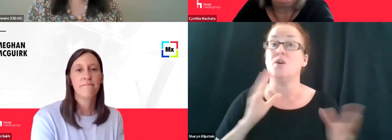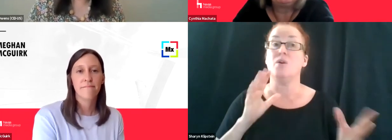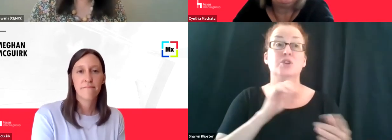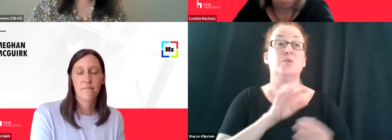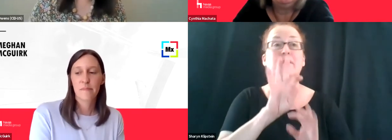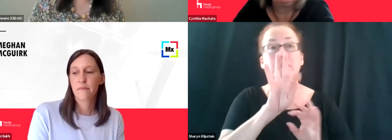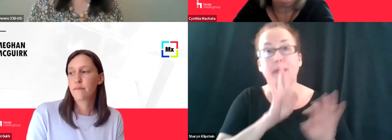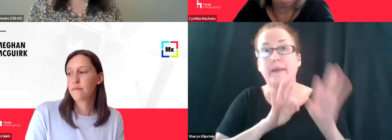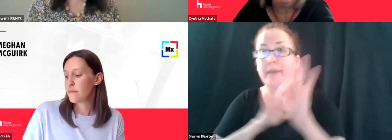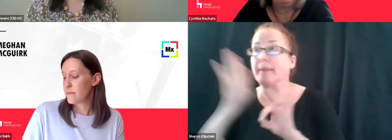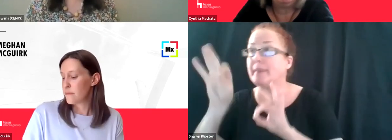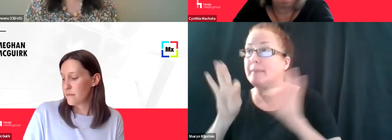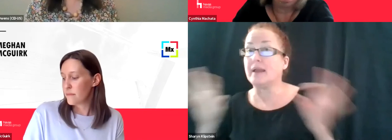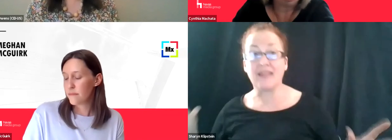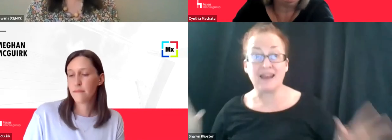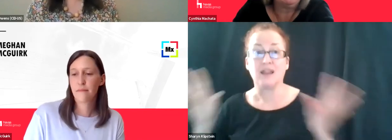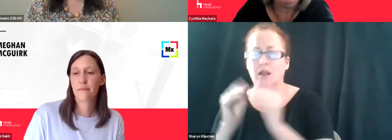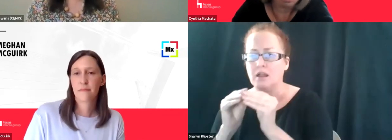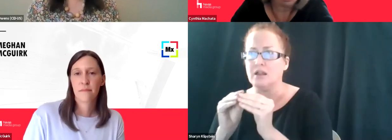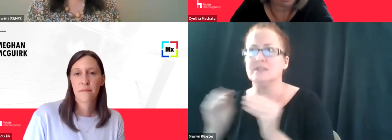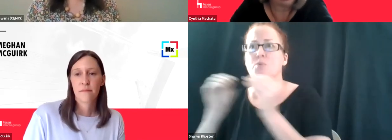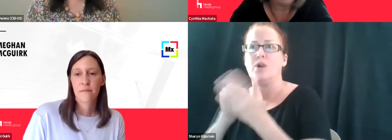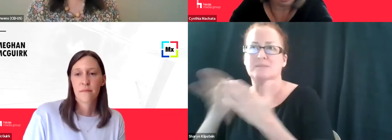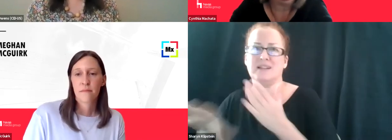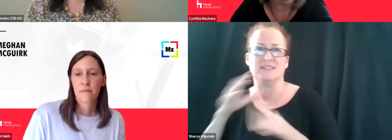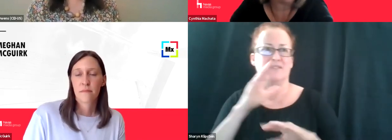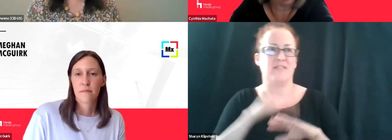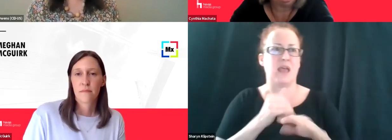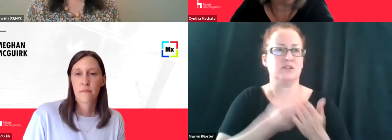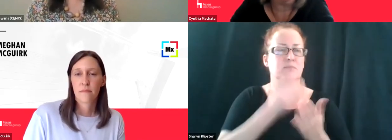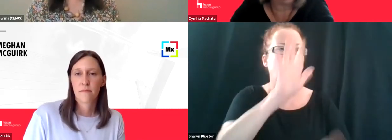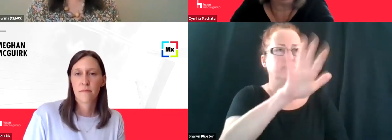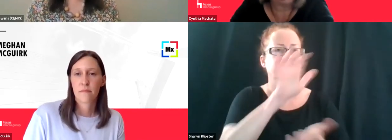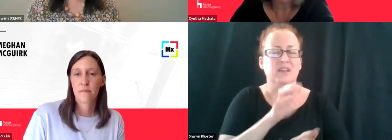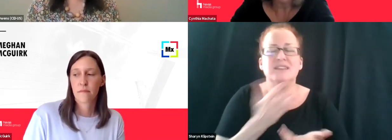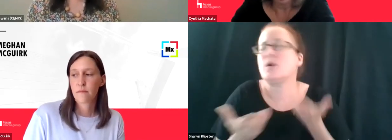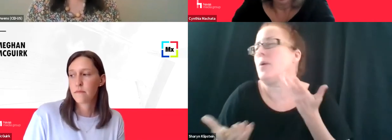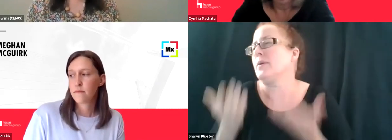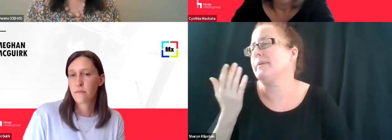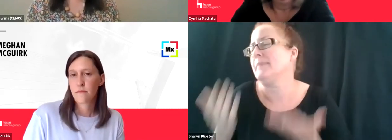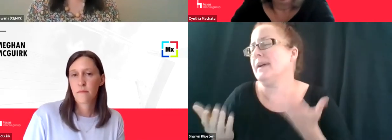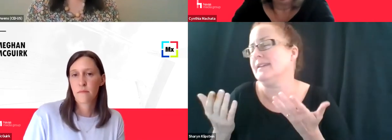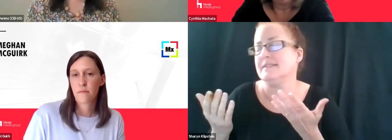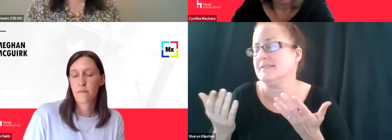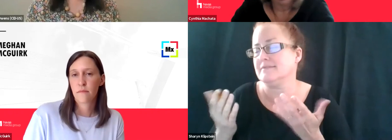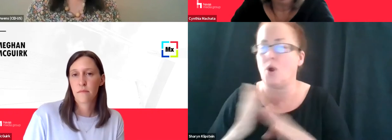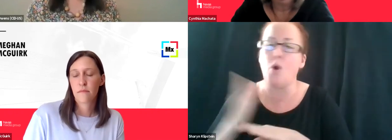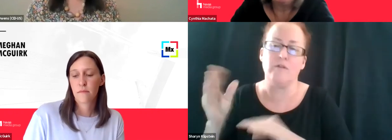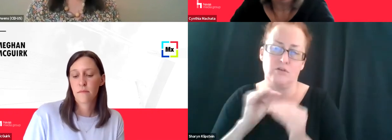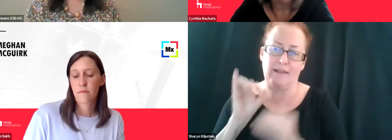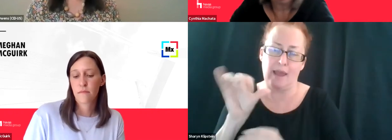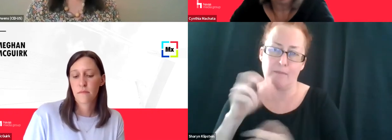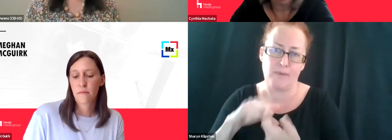Um, you know, so maybe they're, maybe there'll be a correction on that front. mean, we we've,